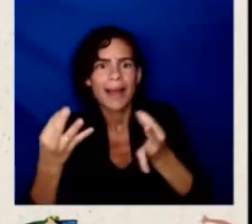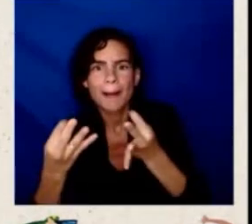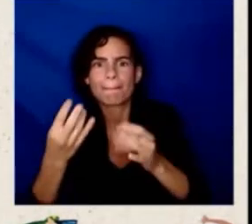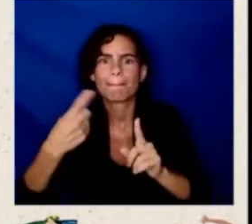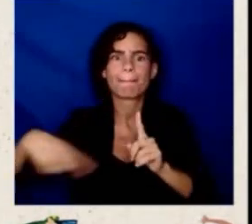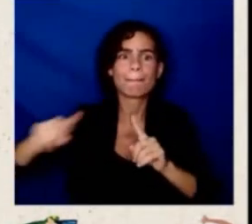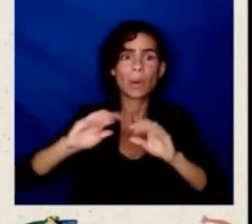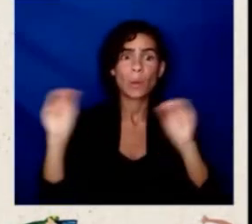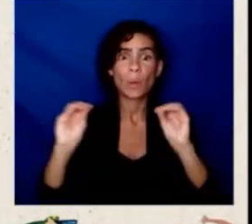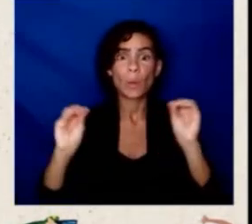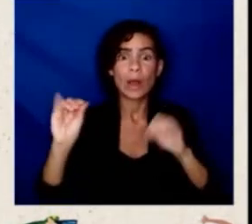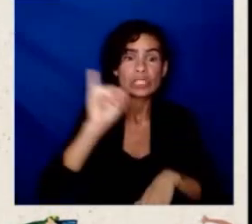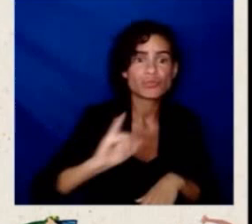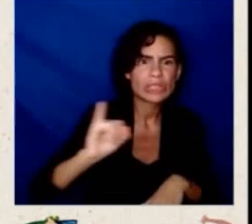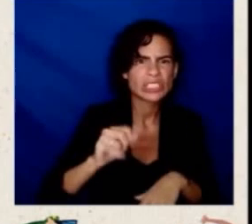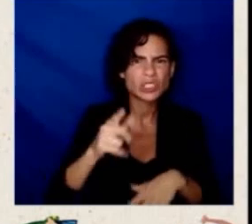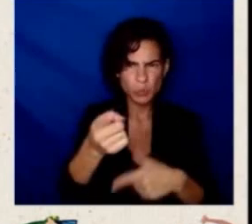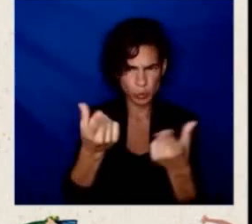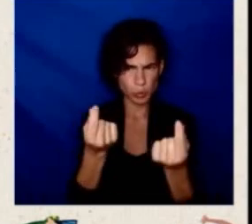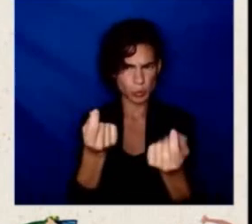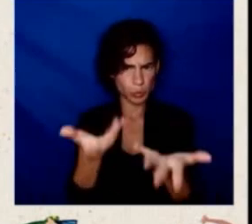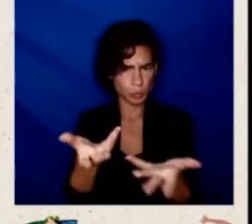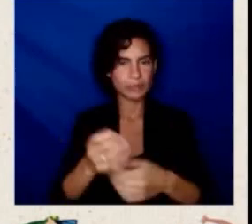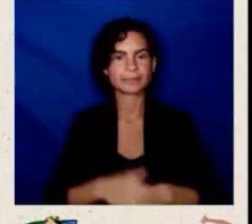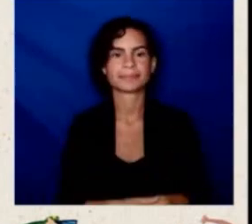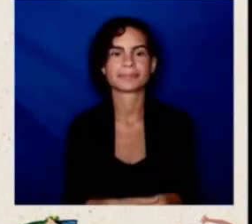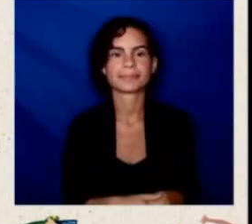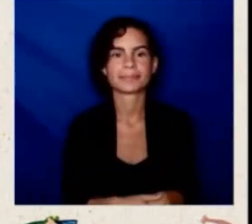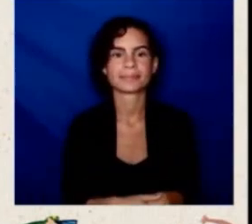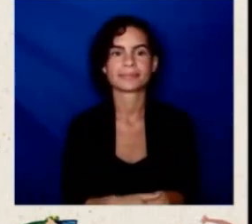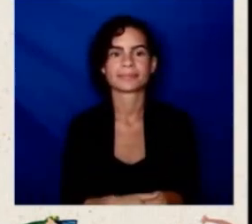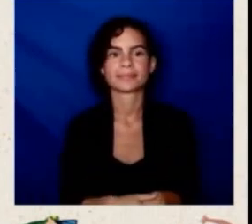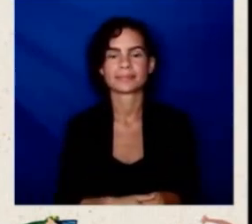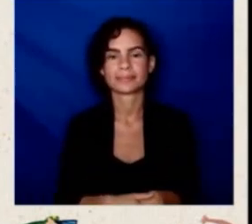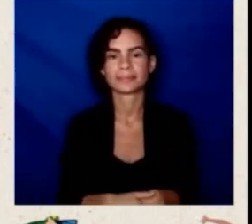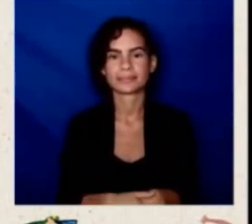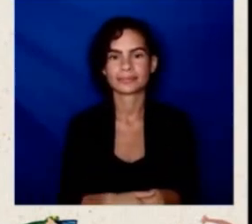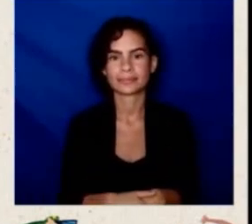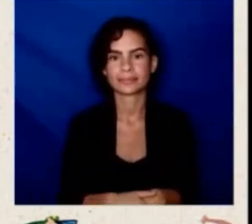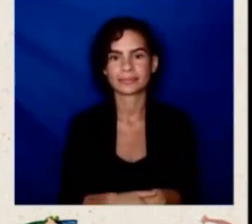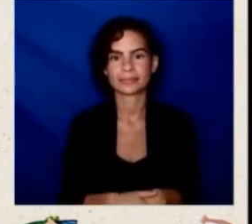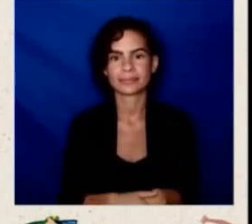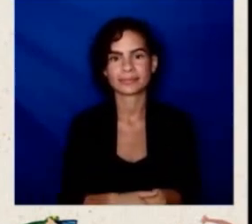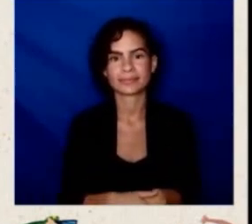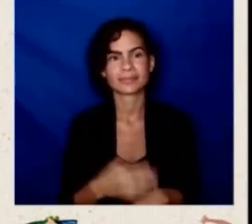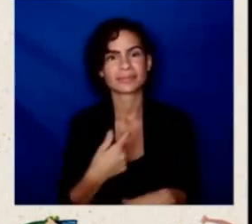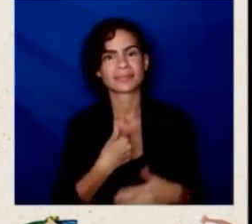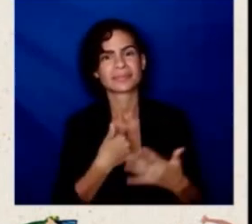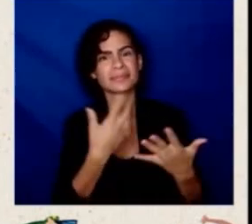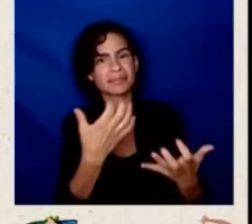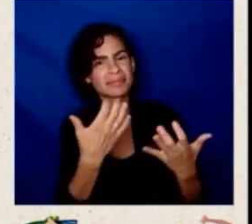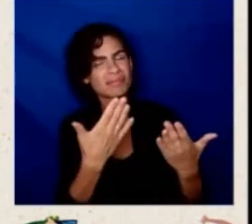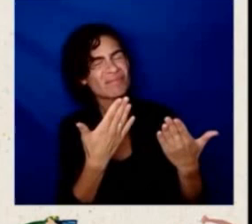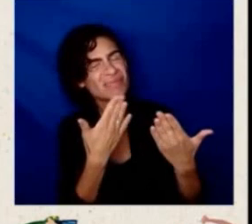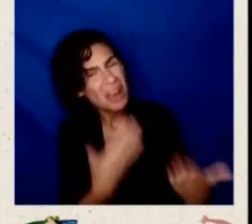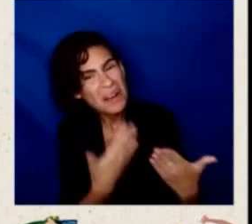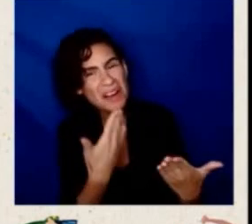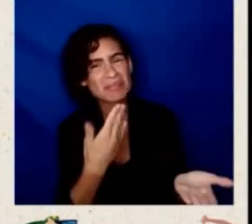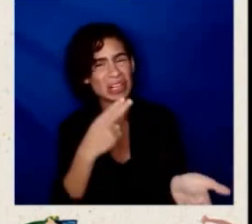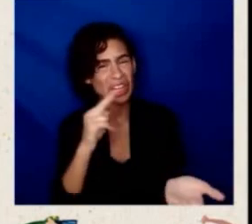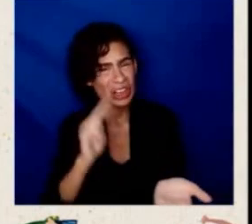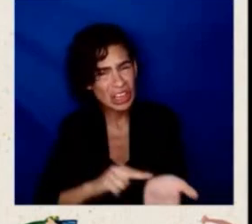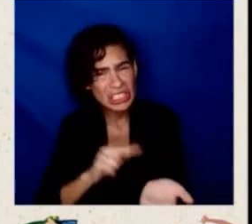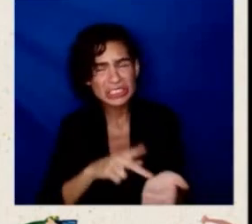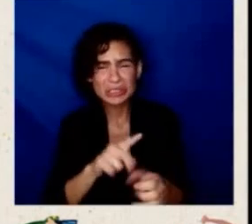Thank you for being a nurse, but more importantly, as a dreamer, forgetting to be a nurse. Because I think a lot of us look with pride